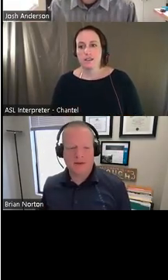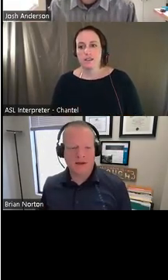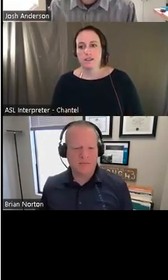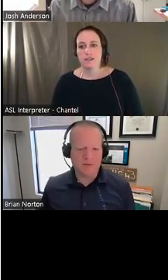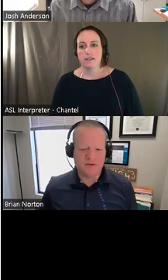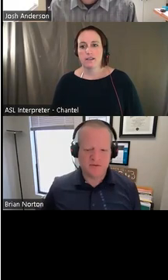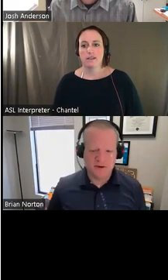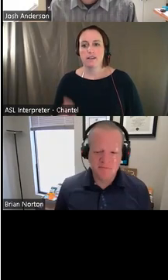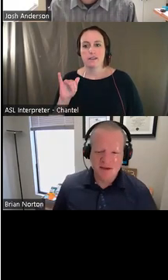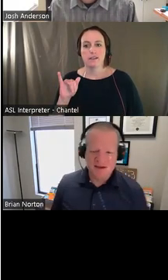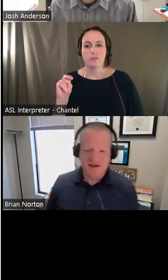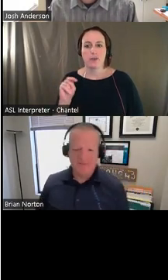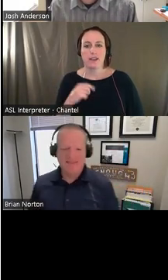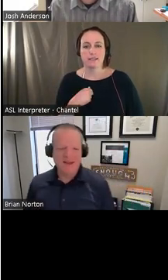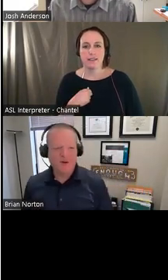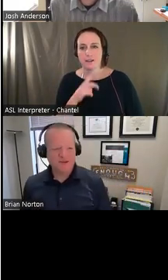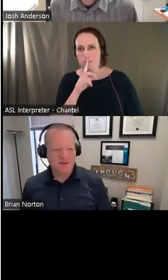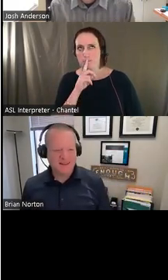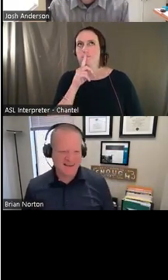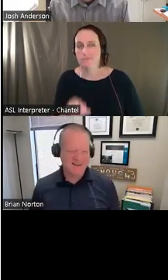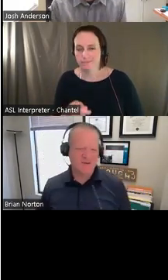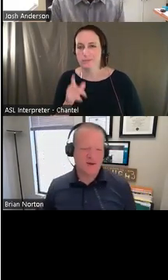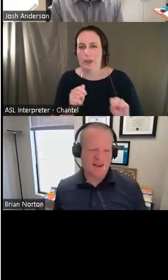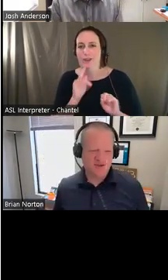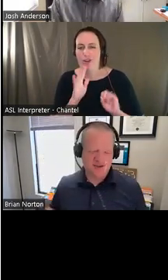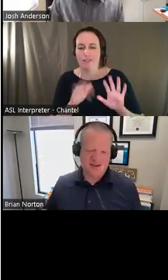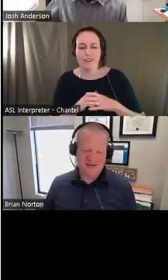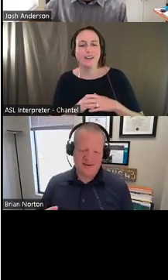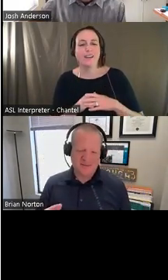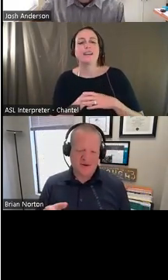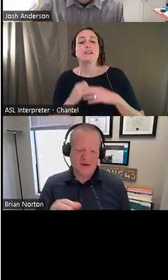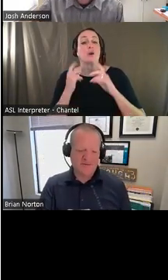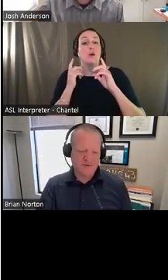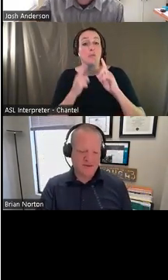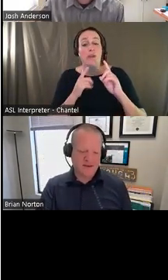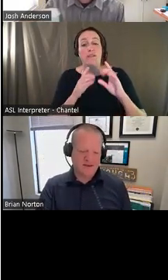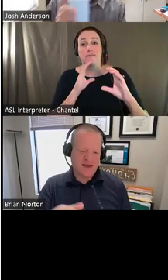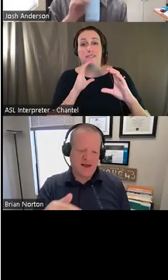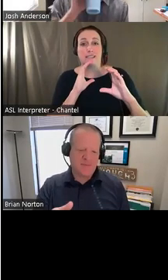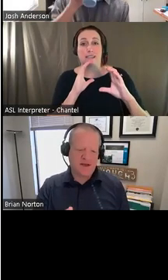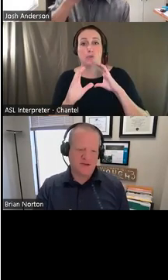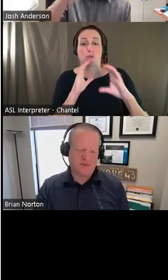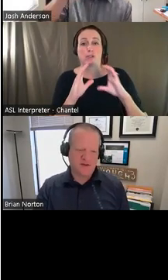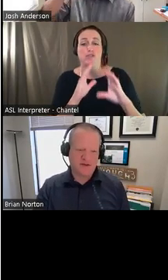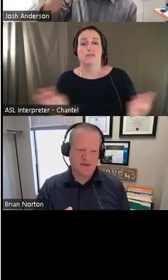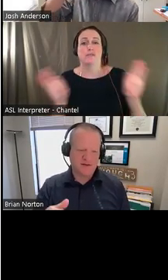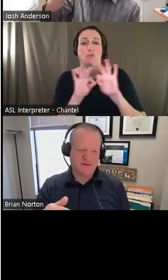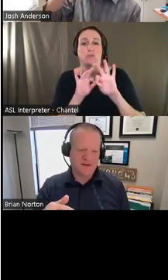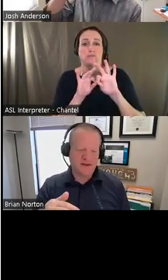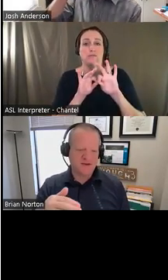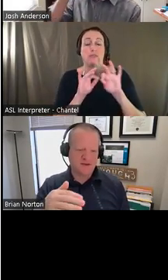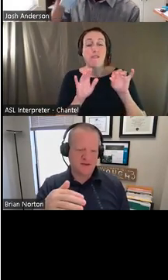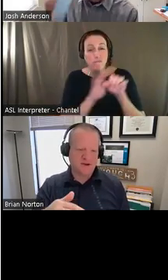How about I unmute myself there? Um, I think ultimately communication, um, all of those things in that accommodation process,